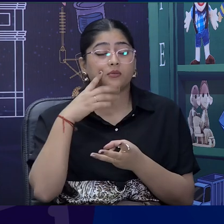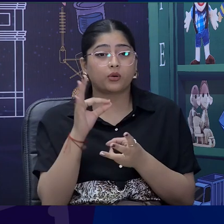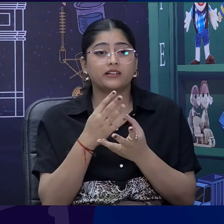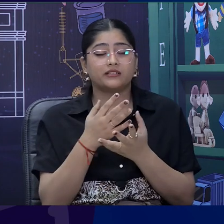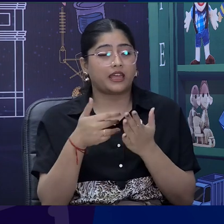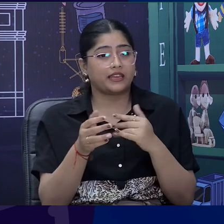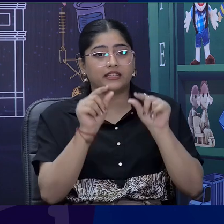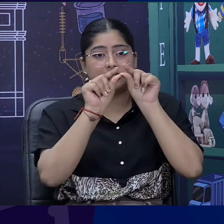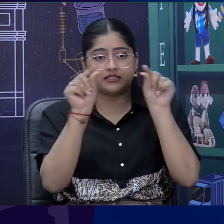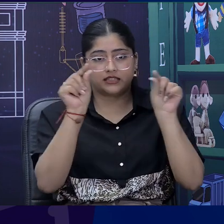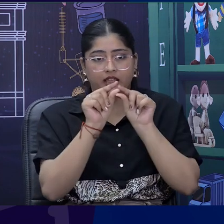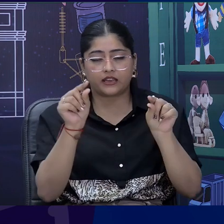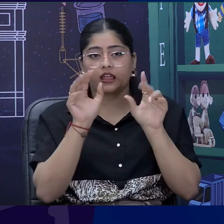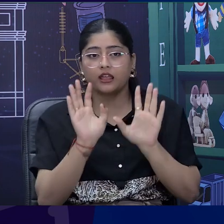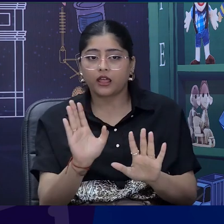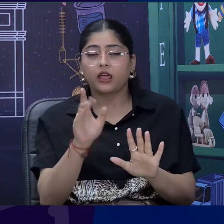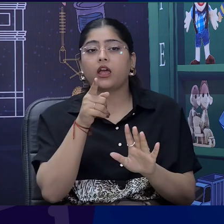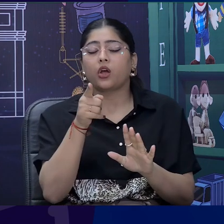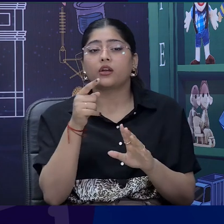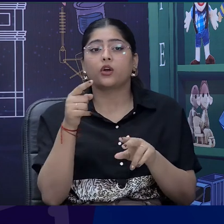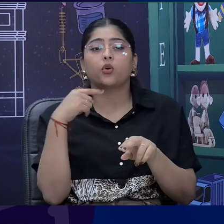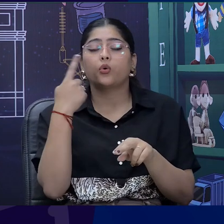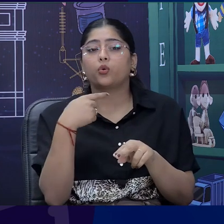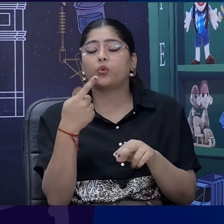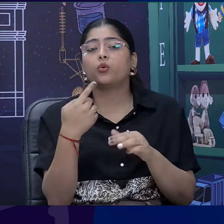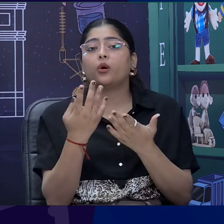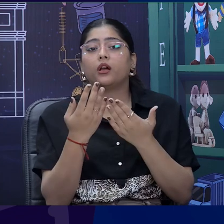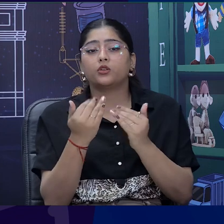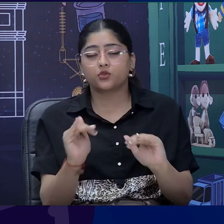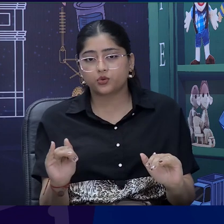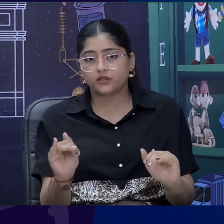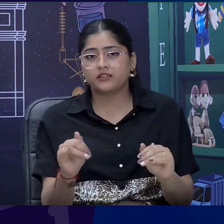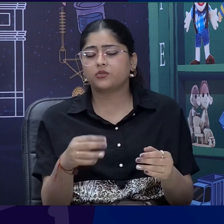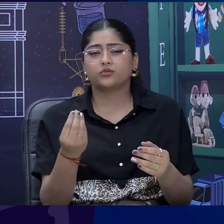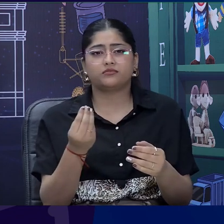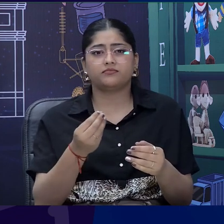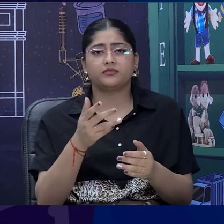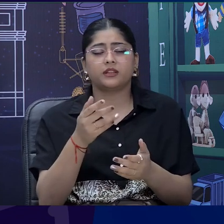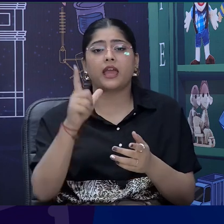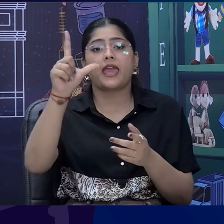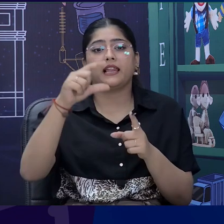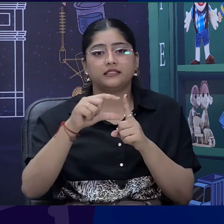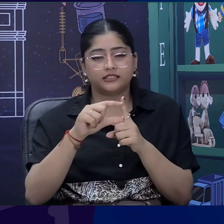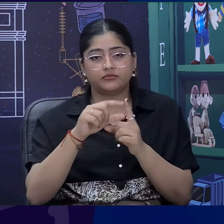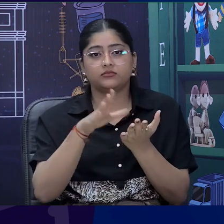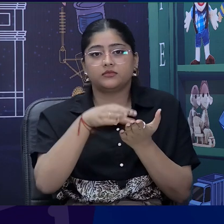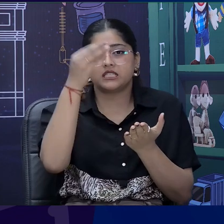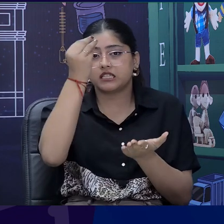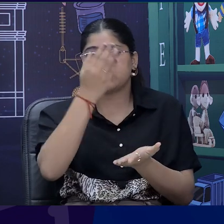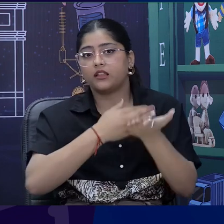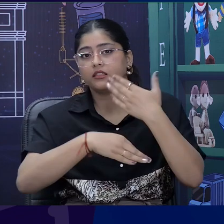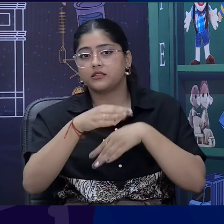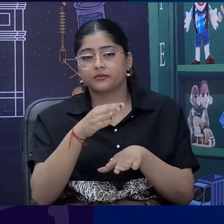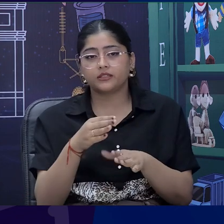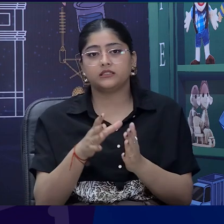who are having specific learning disabilities. Hmm. They are unable to focus on the whole matter at a same time.